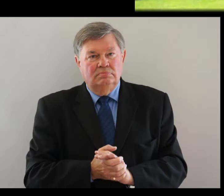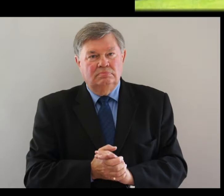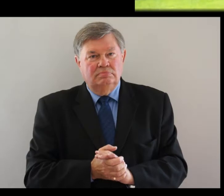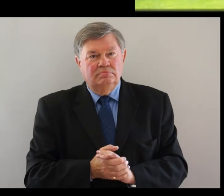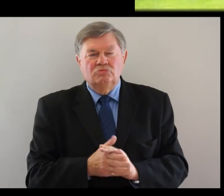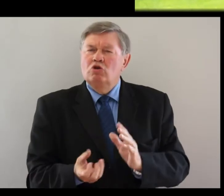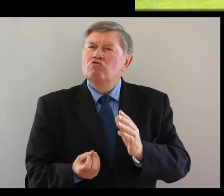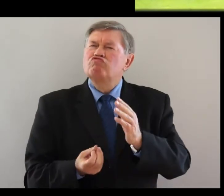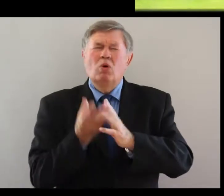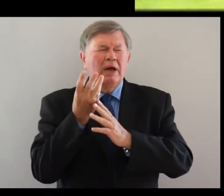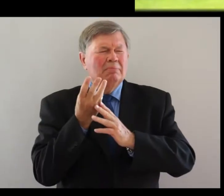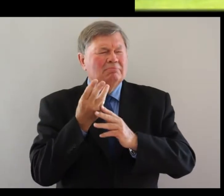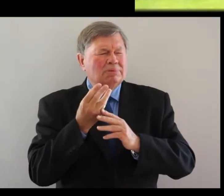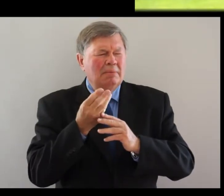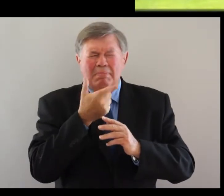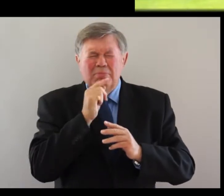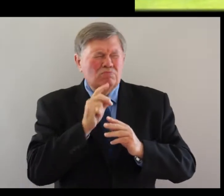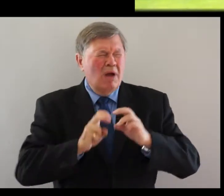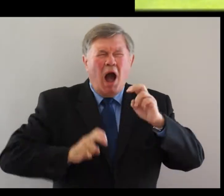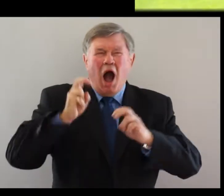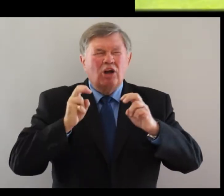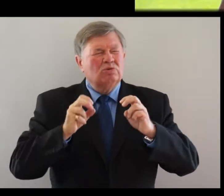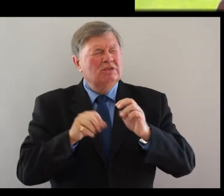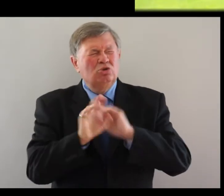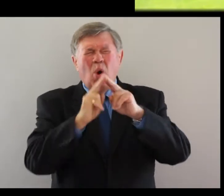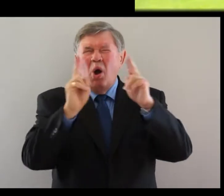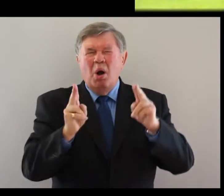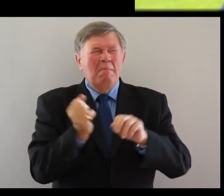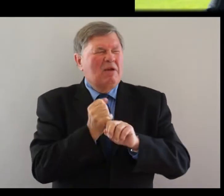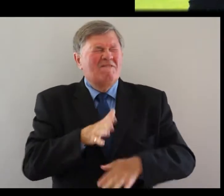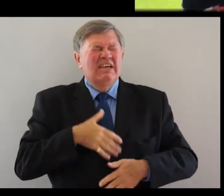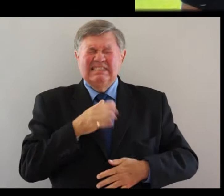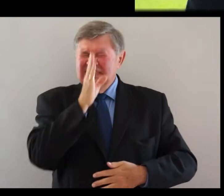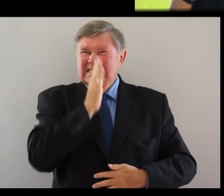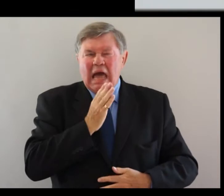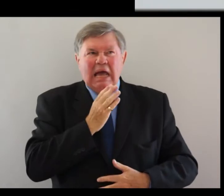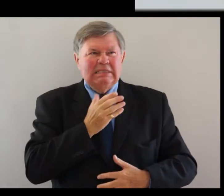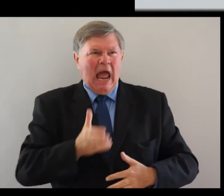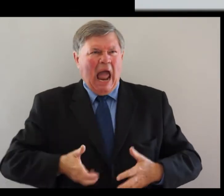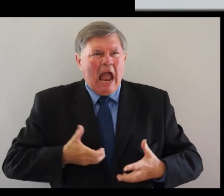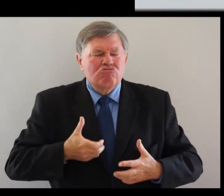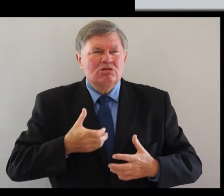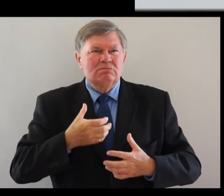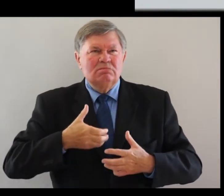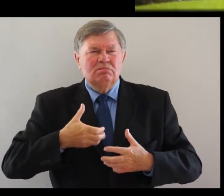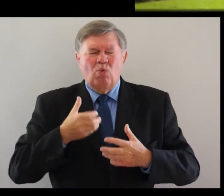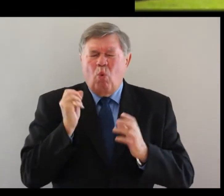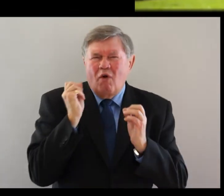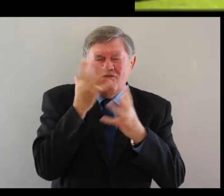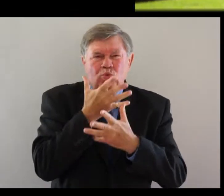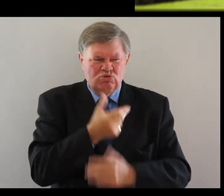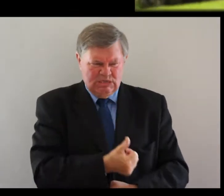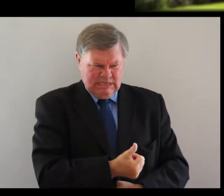Do grown-ups argue in your home? Does it make you feel sad, angry, frightened and confused? Get yourself in here.